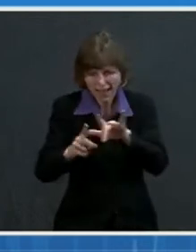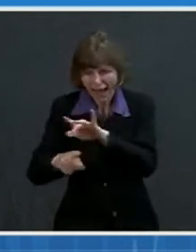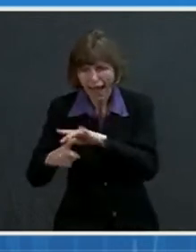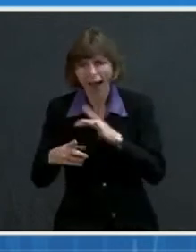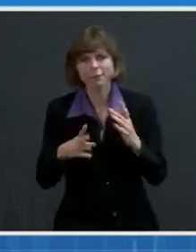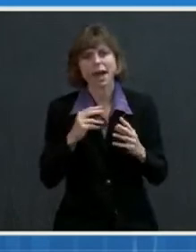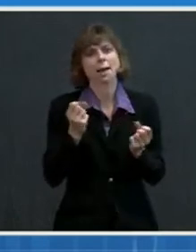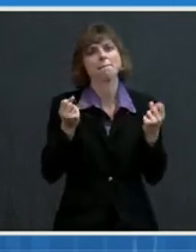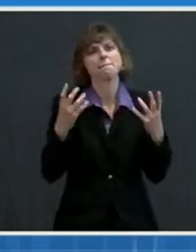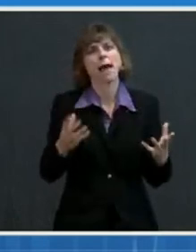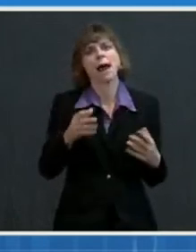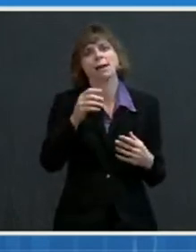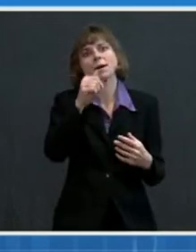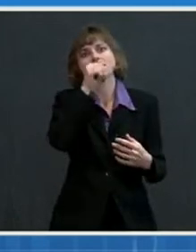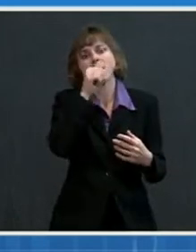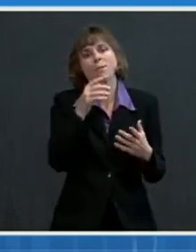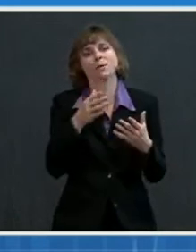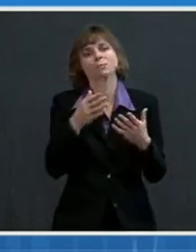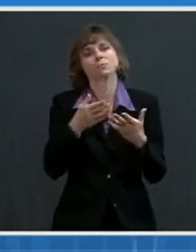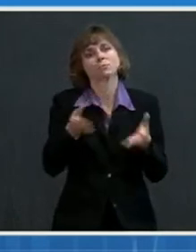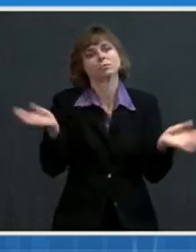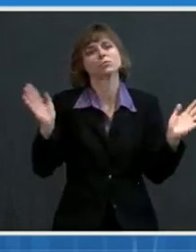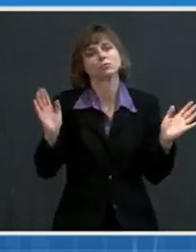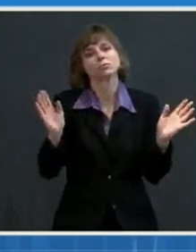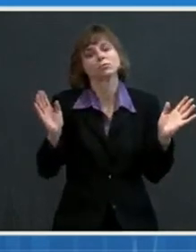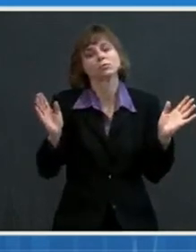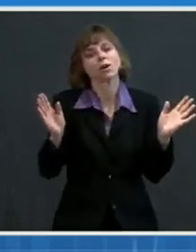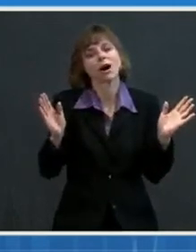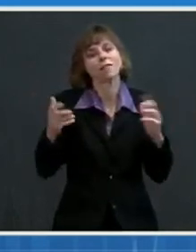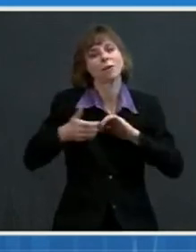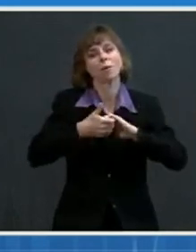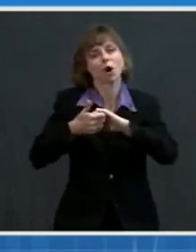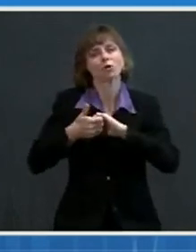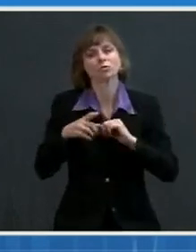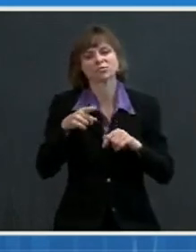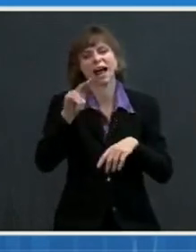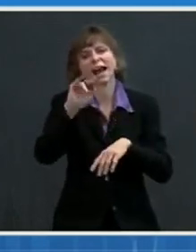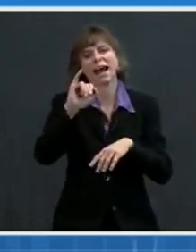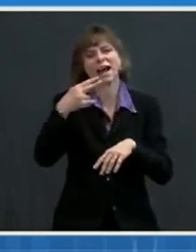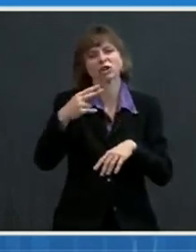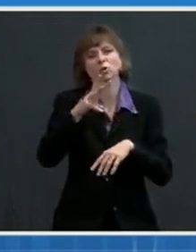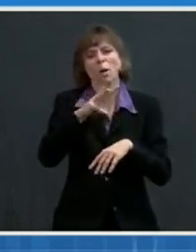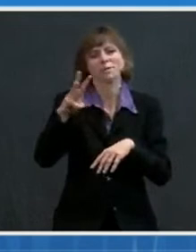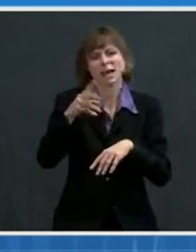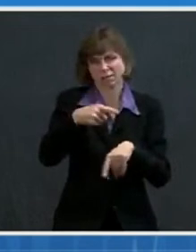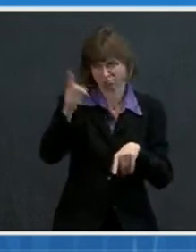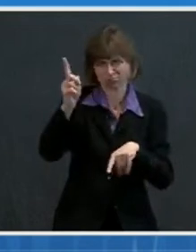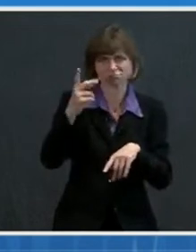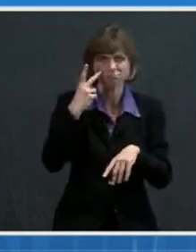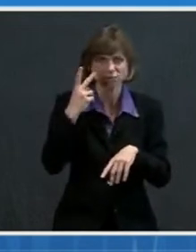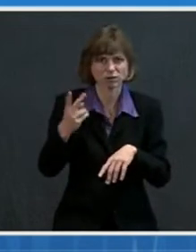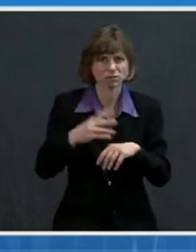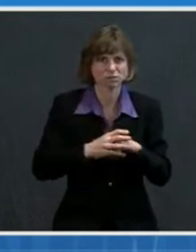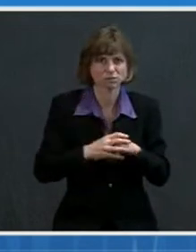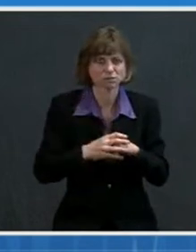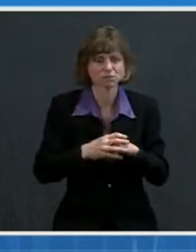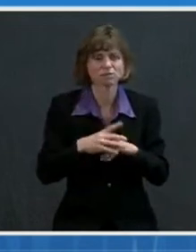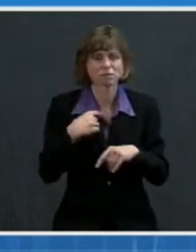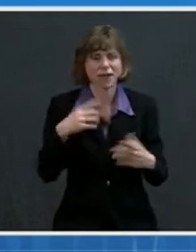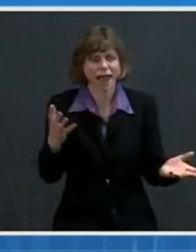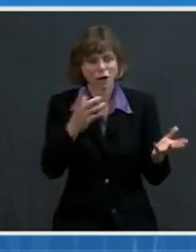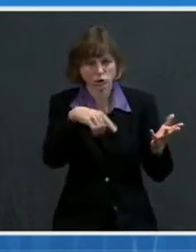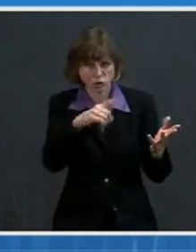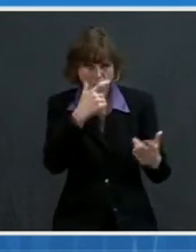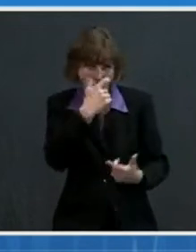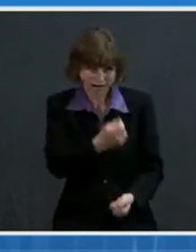public-private partnerships. You can get this on the NIH website. And I encourage you, for those who have any interest in it, to take a look at